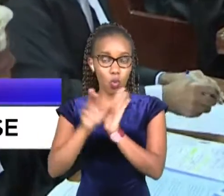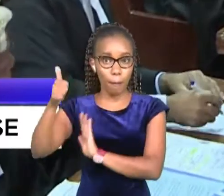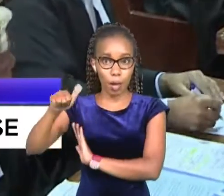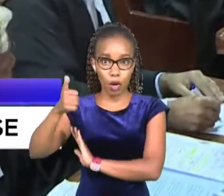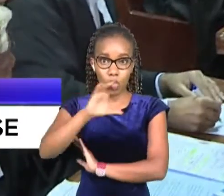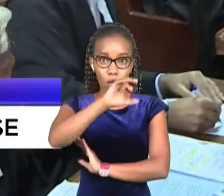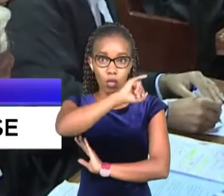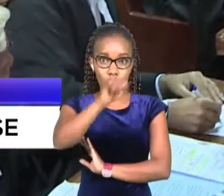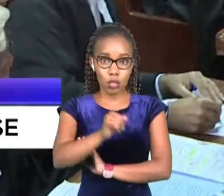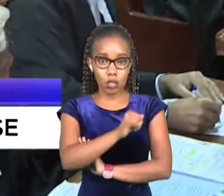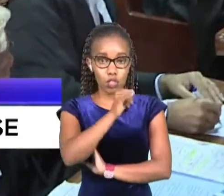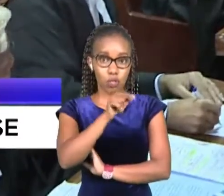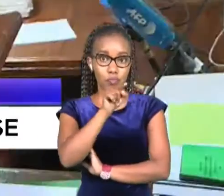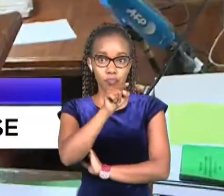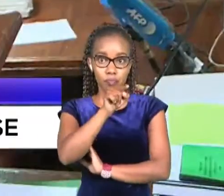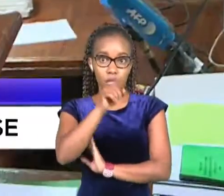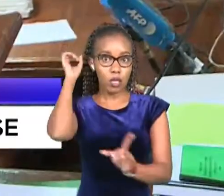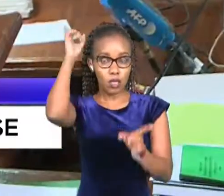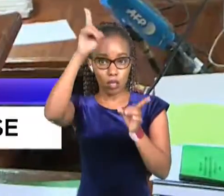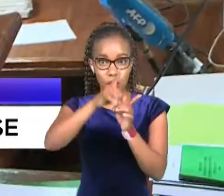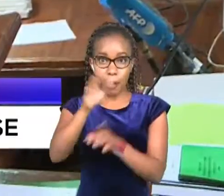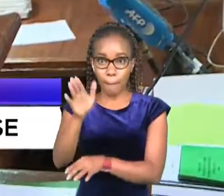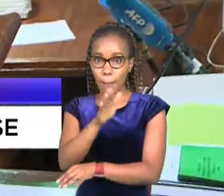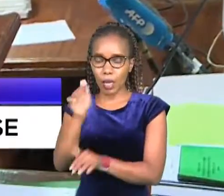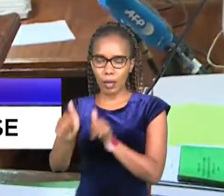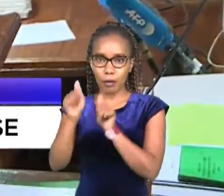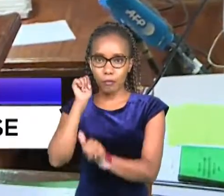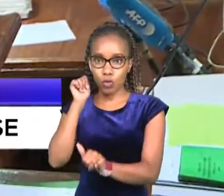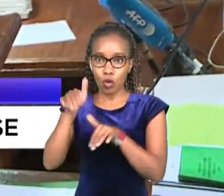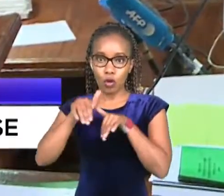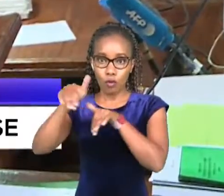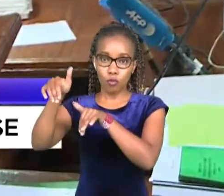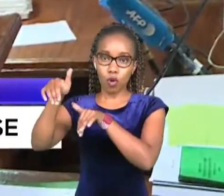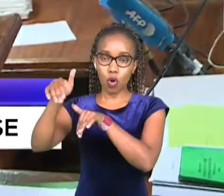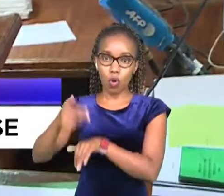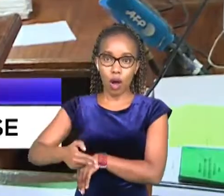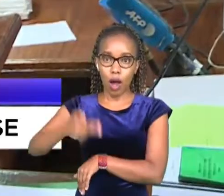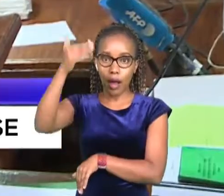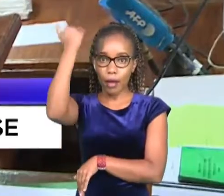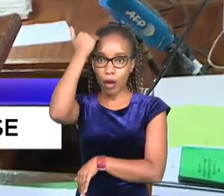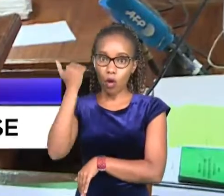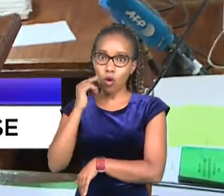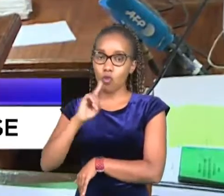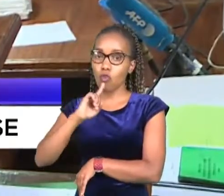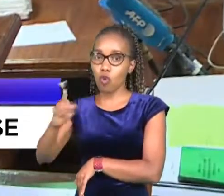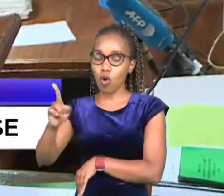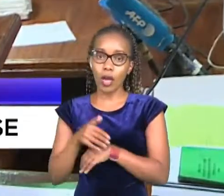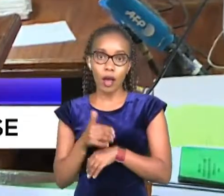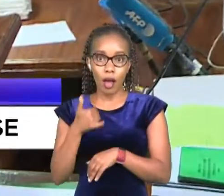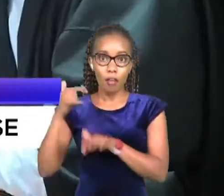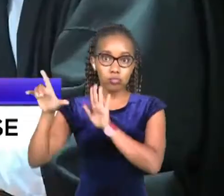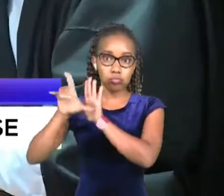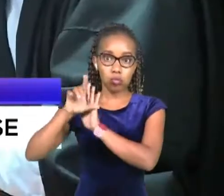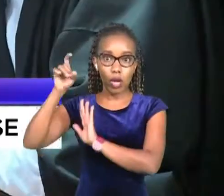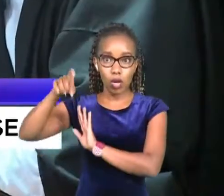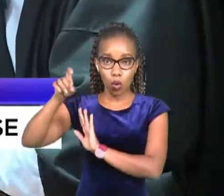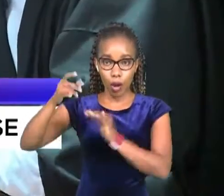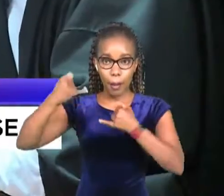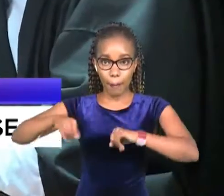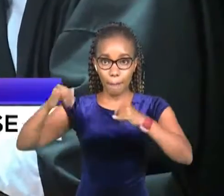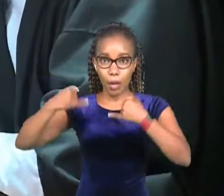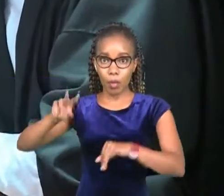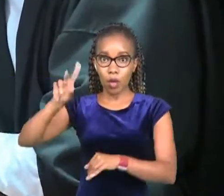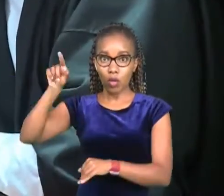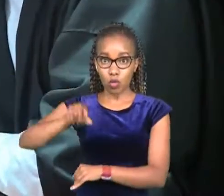unprecedented move said parliament had refused to comply with the high court order to enact legislation required to implement the two